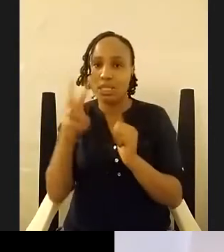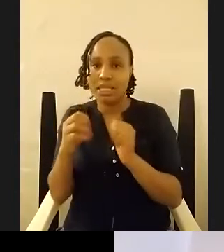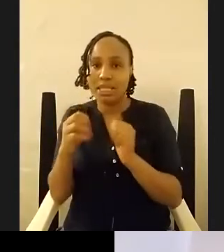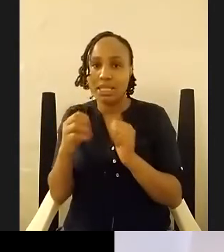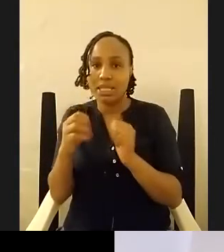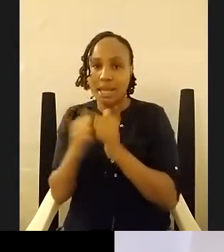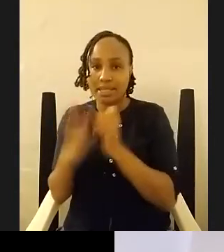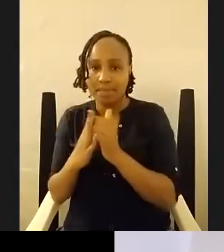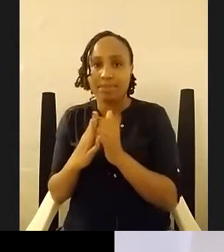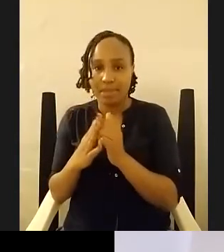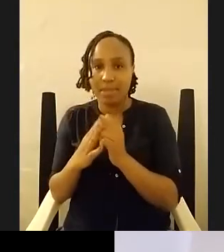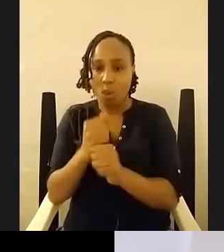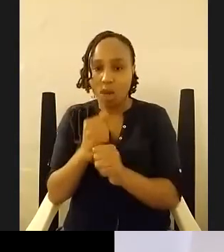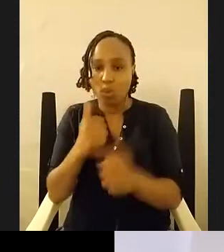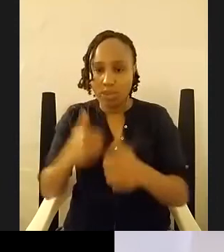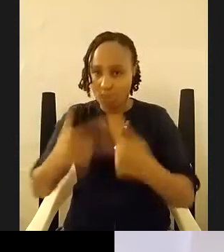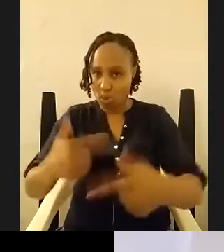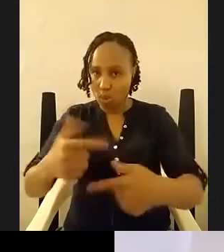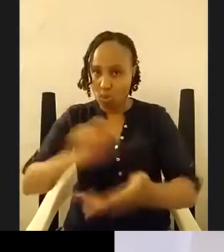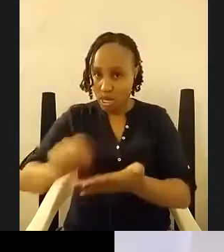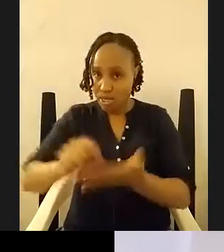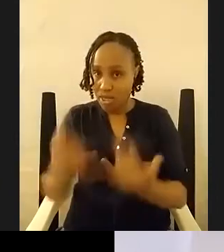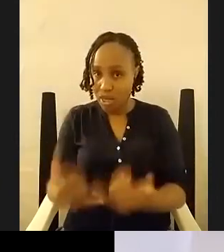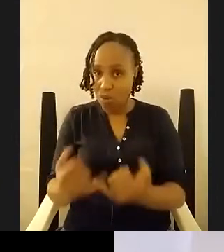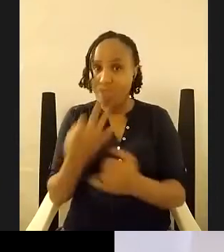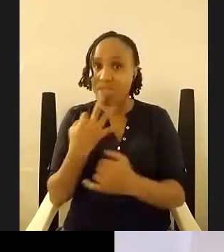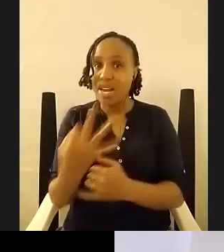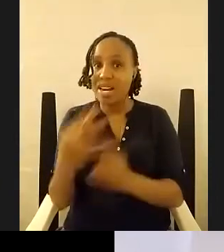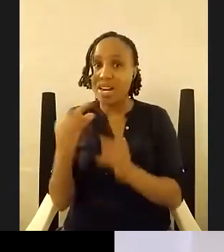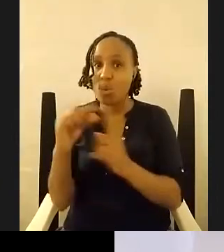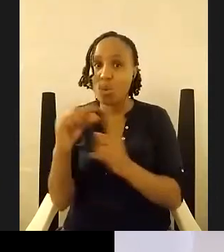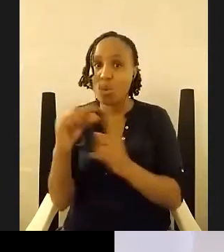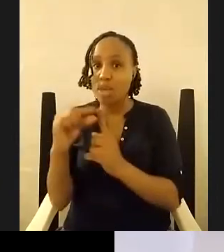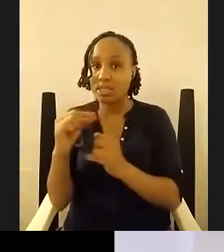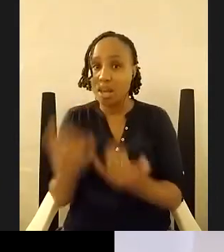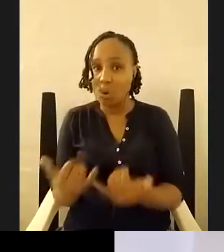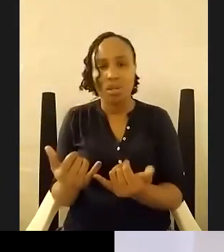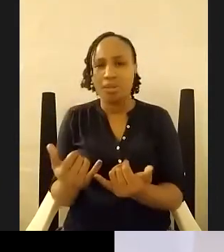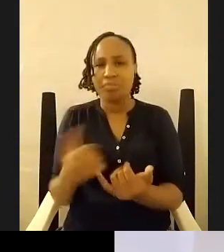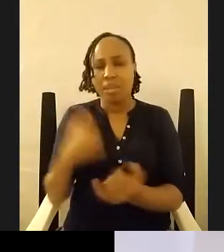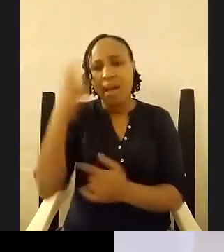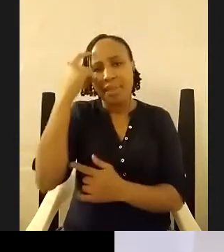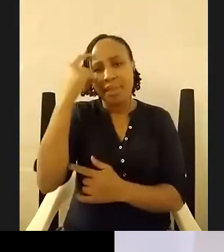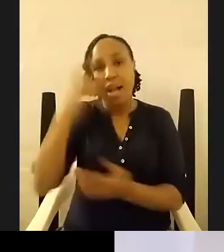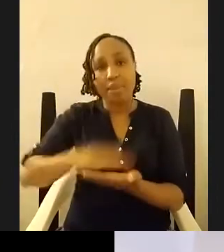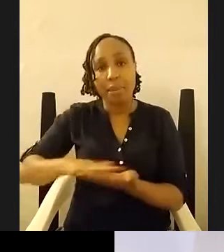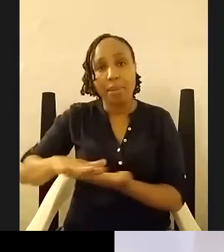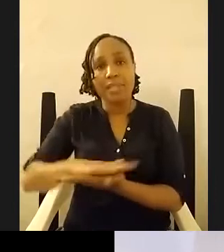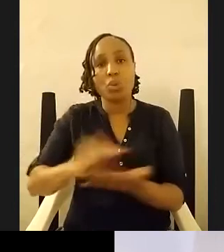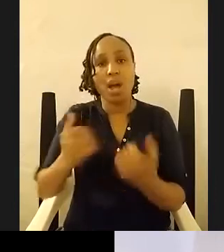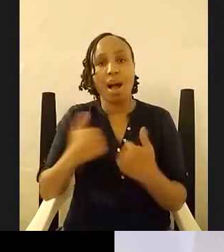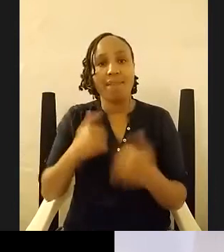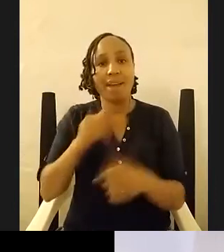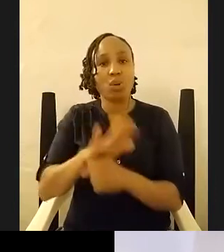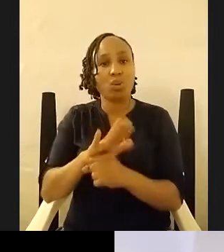um 300 words or something yeah yeah i think at the at the base there is a lot of autobiography and we can never